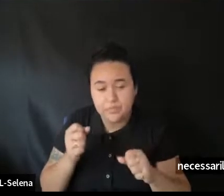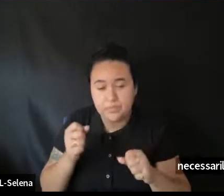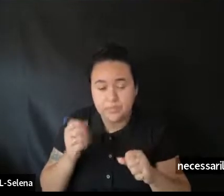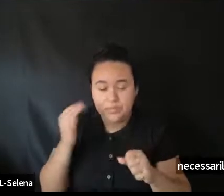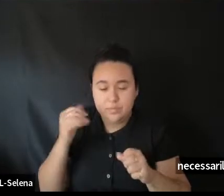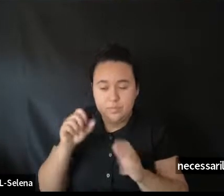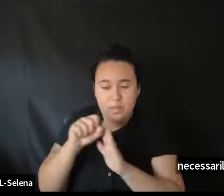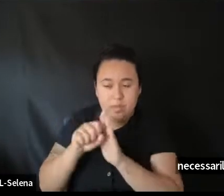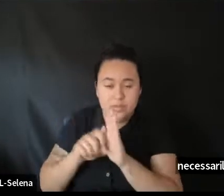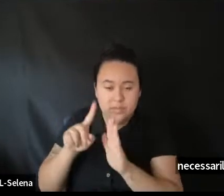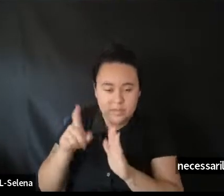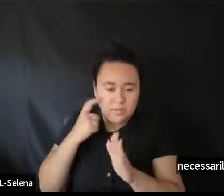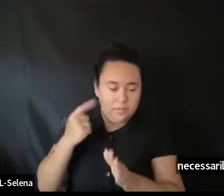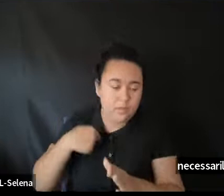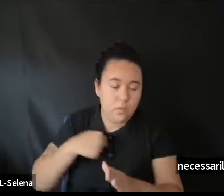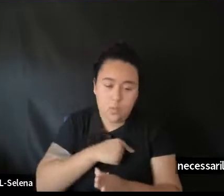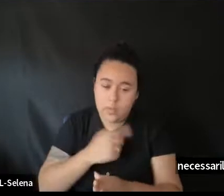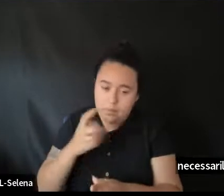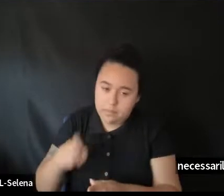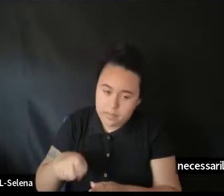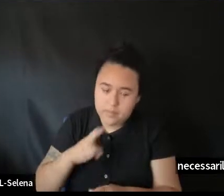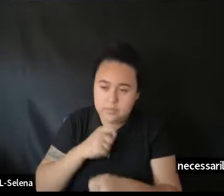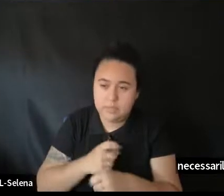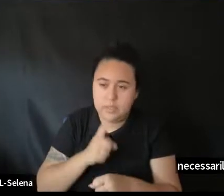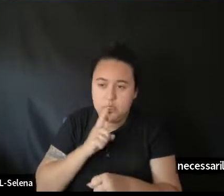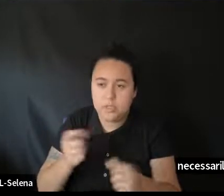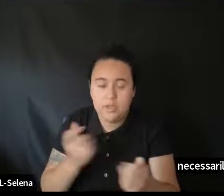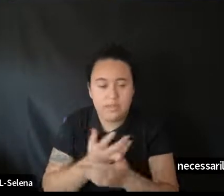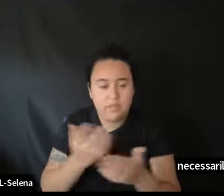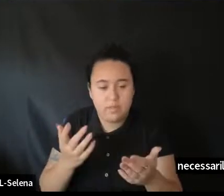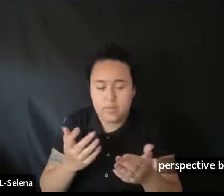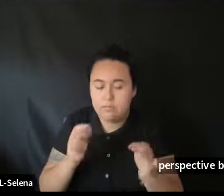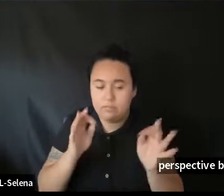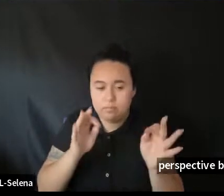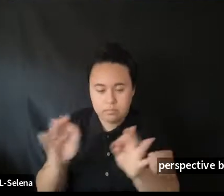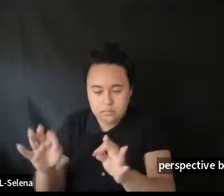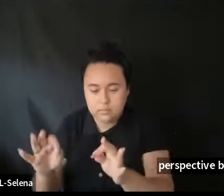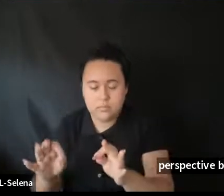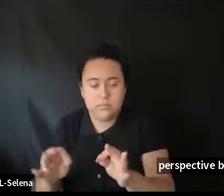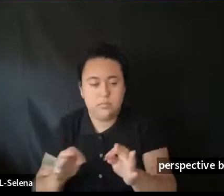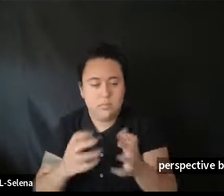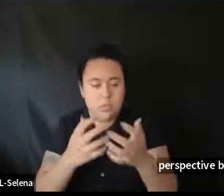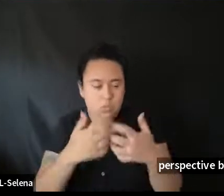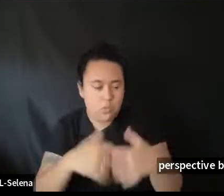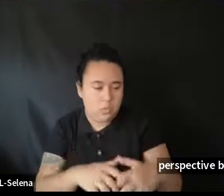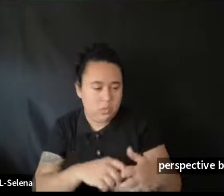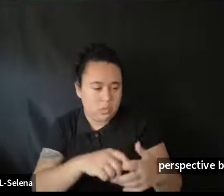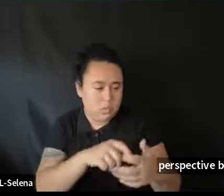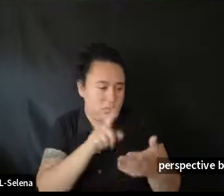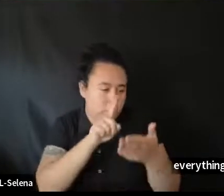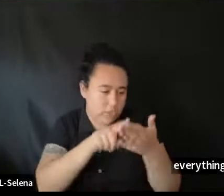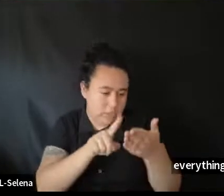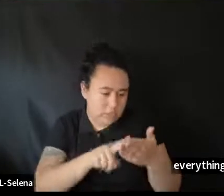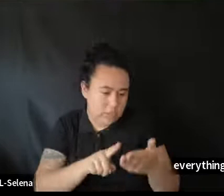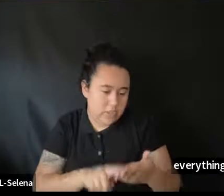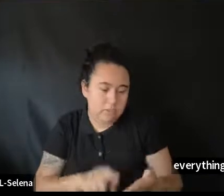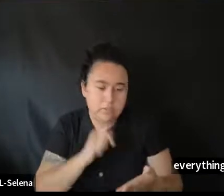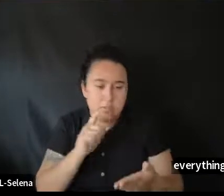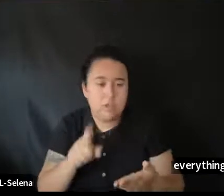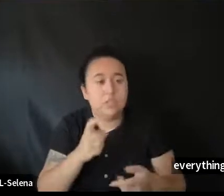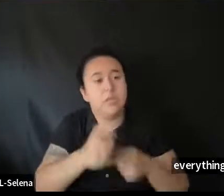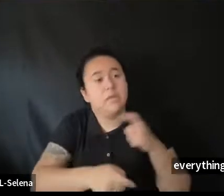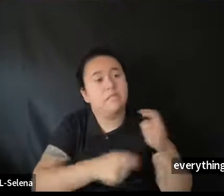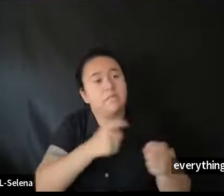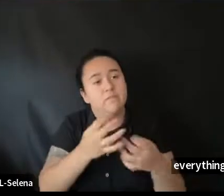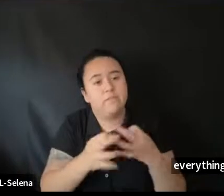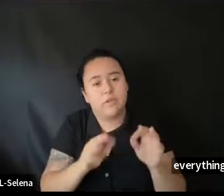make sure that everything, all the I's are dotted and the T's are crossed and it's just not free money,